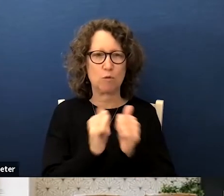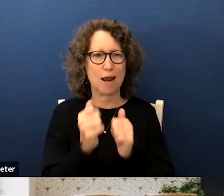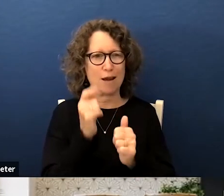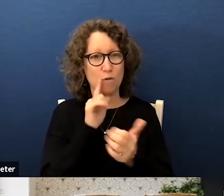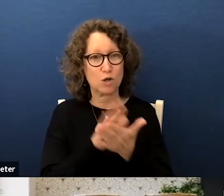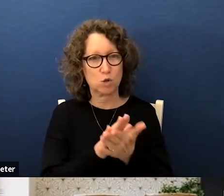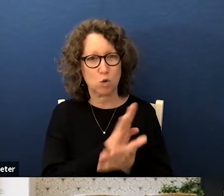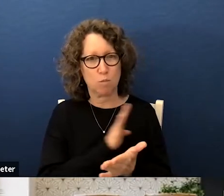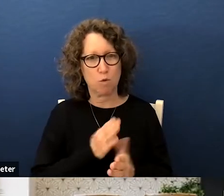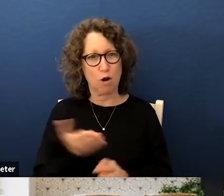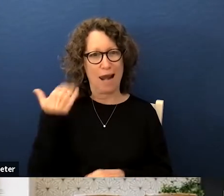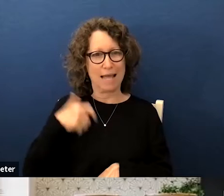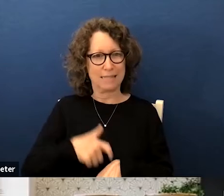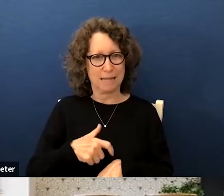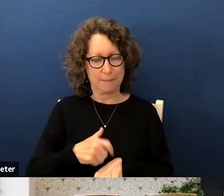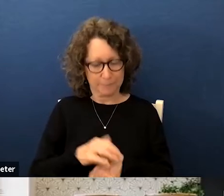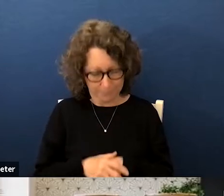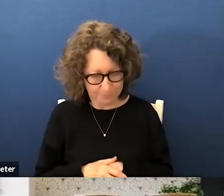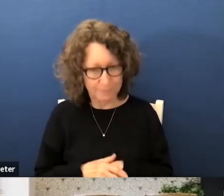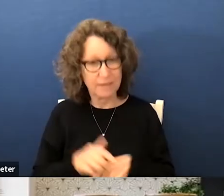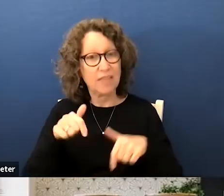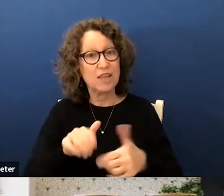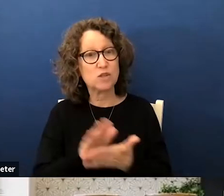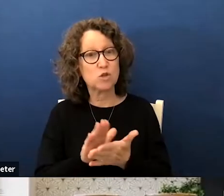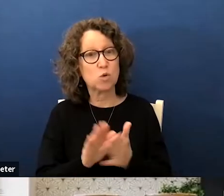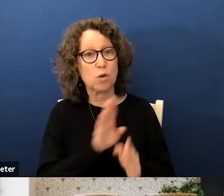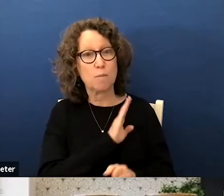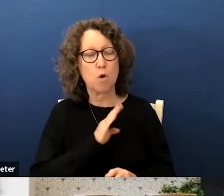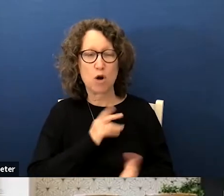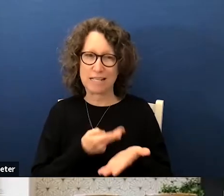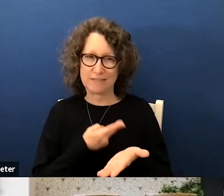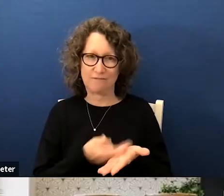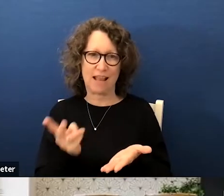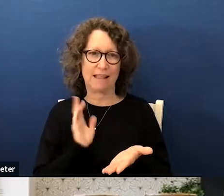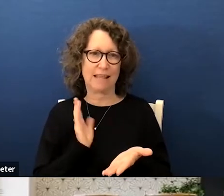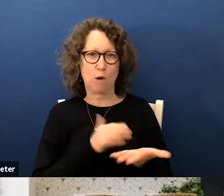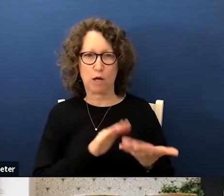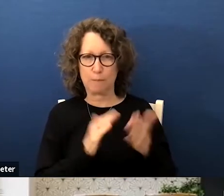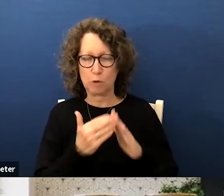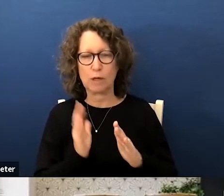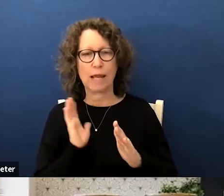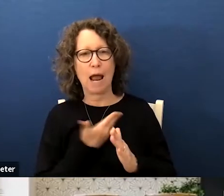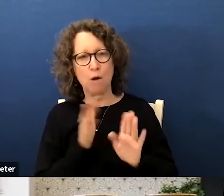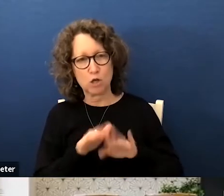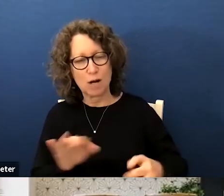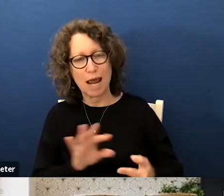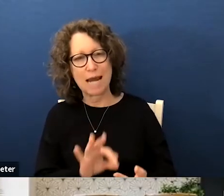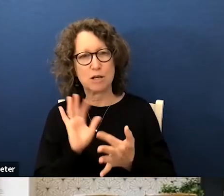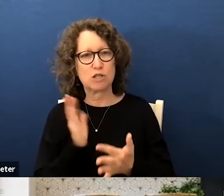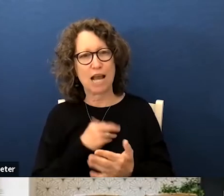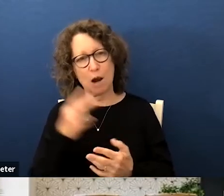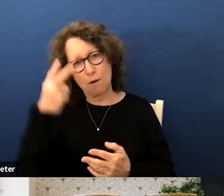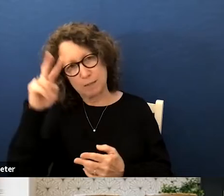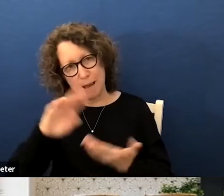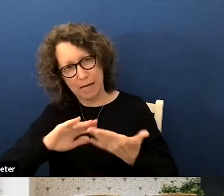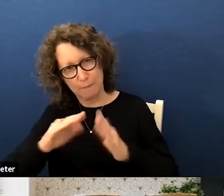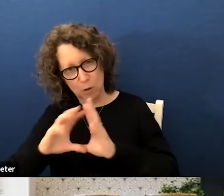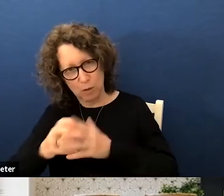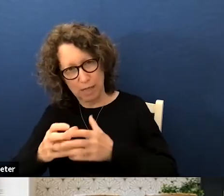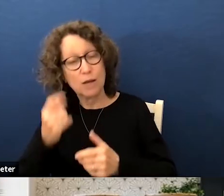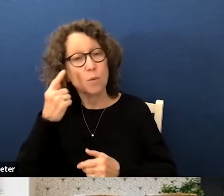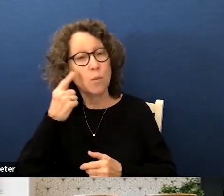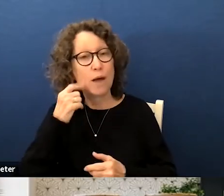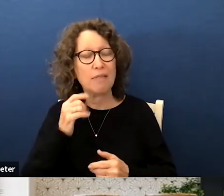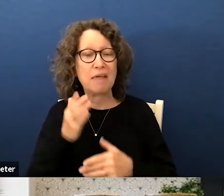board last time around is this school board is failing our community our children especially our hispanic community with